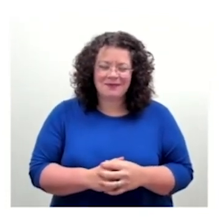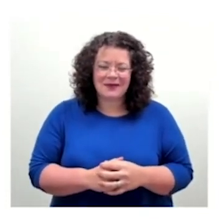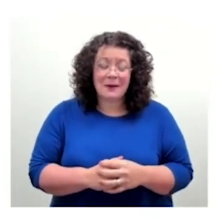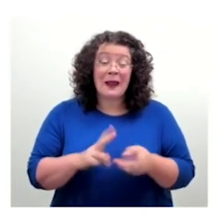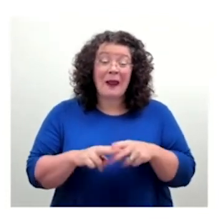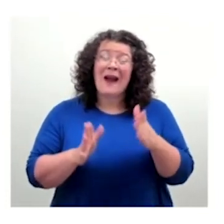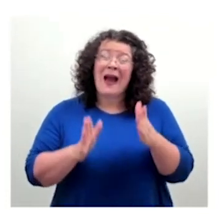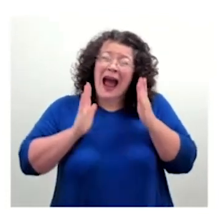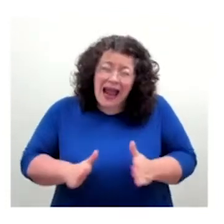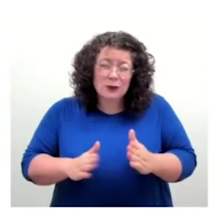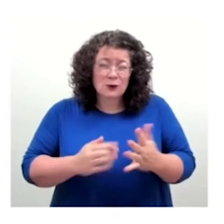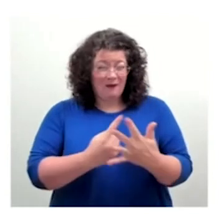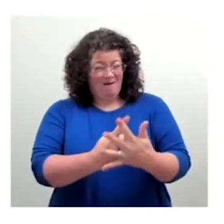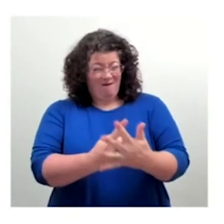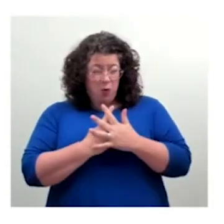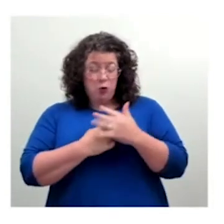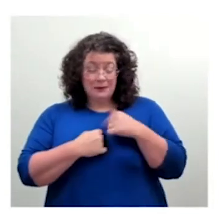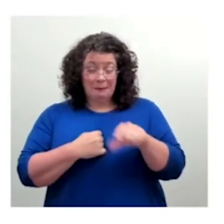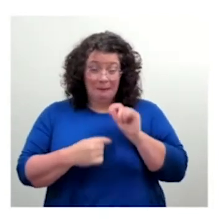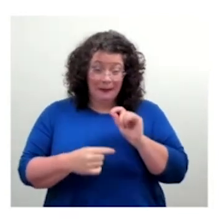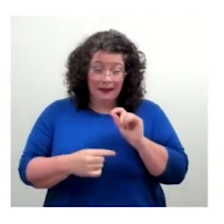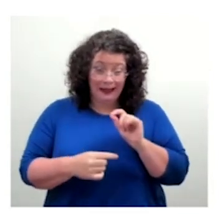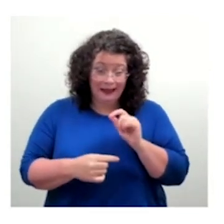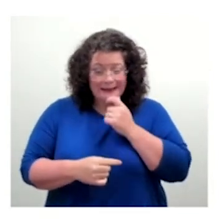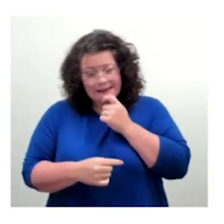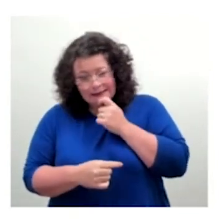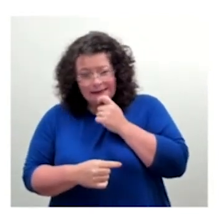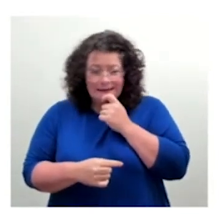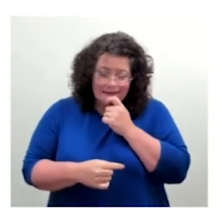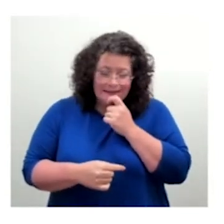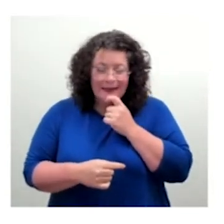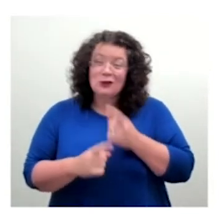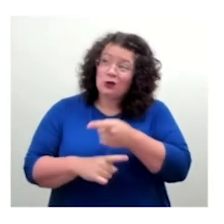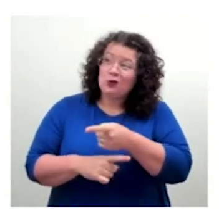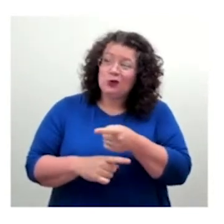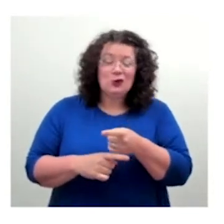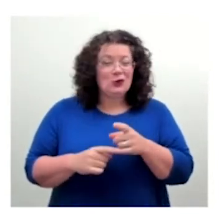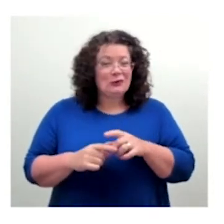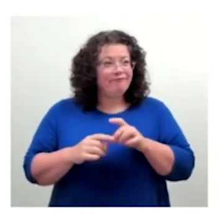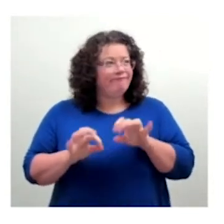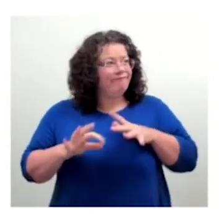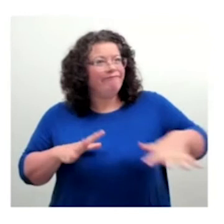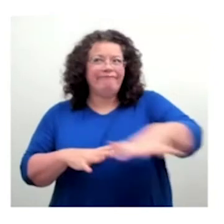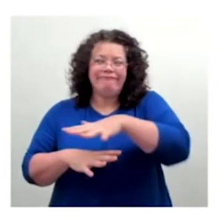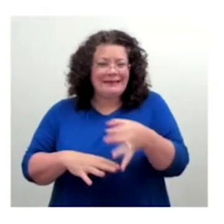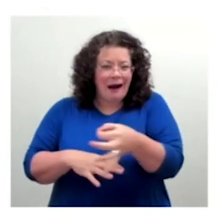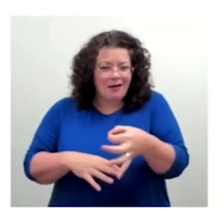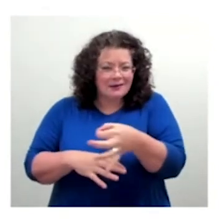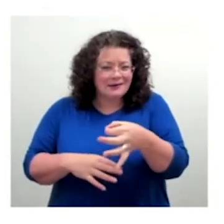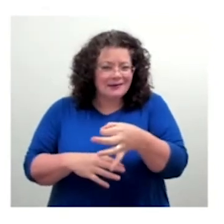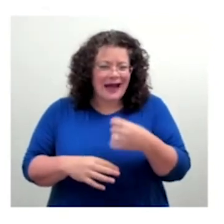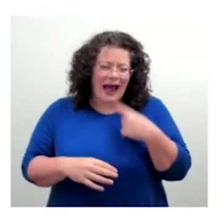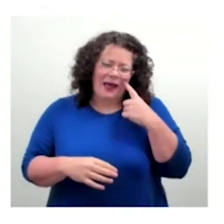island, I think it would have to be universe. It's maybe not necessarily the most of accessible typefaces, but for me, this is